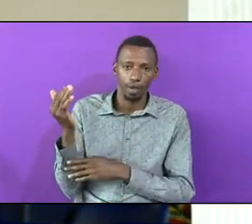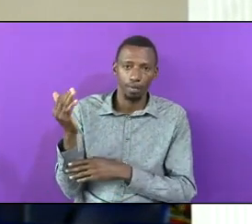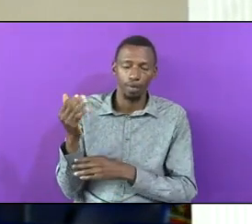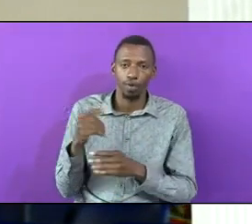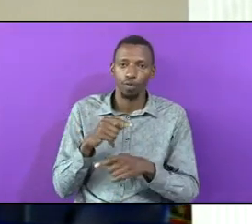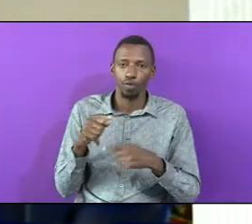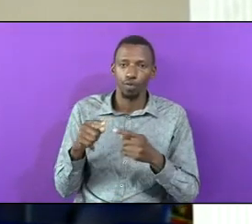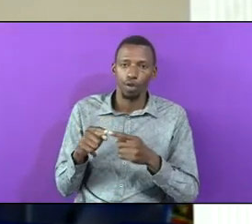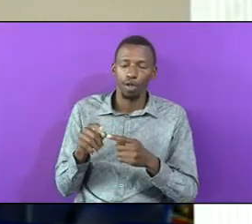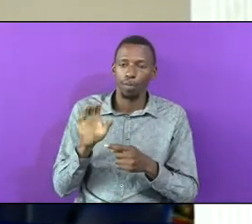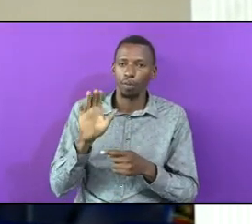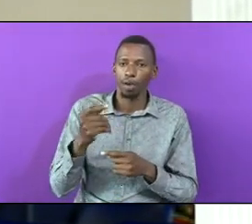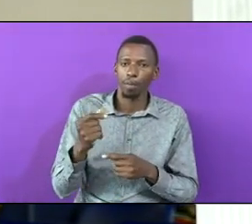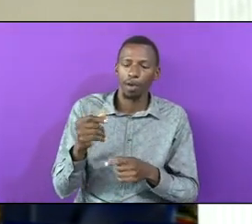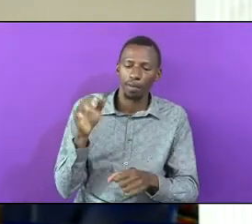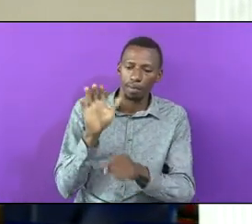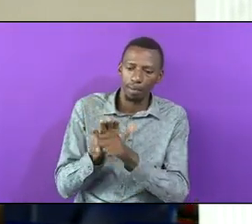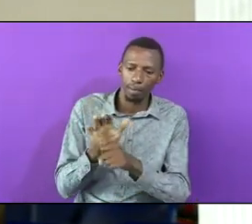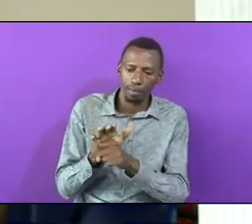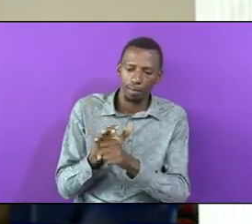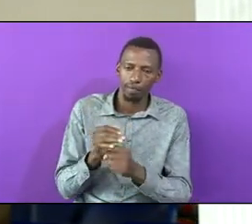Much Money You Have Will Not Help You